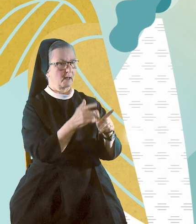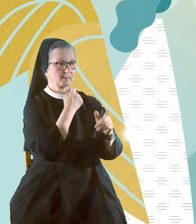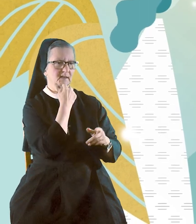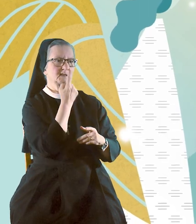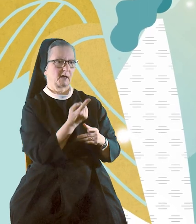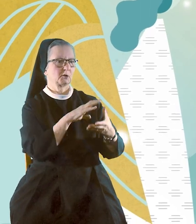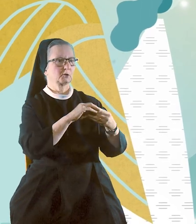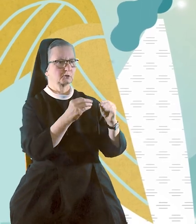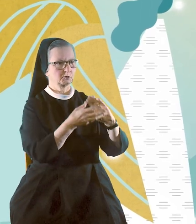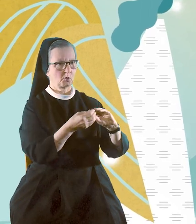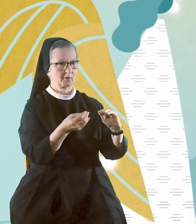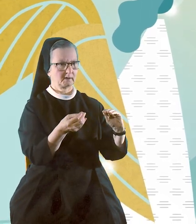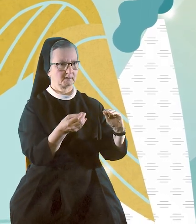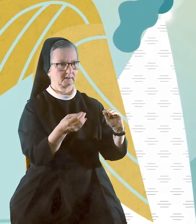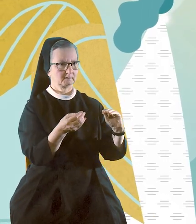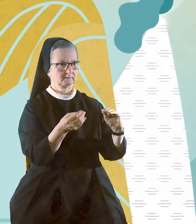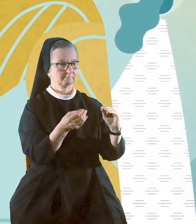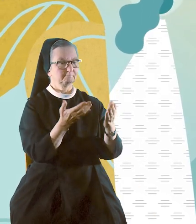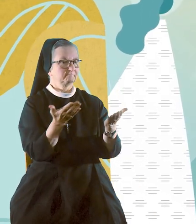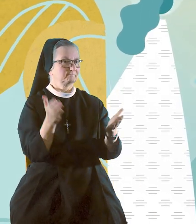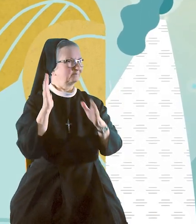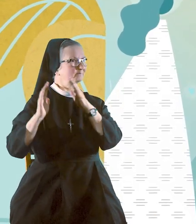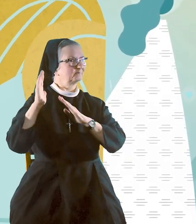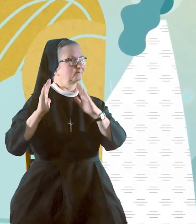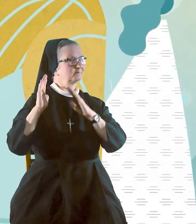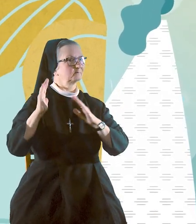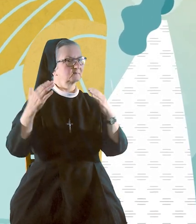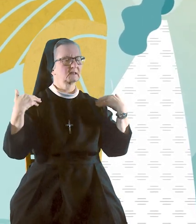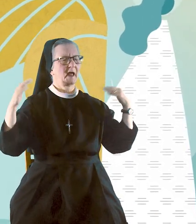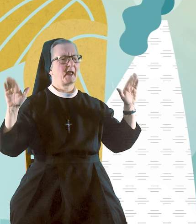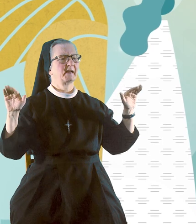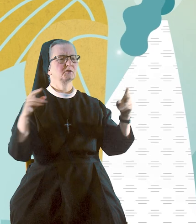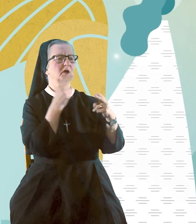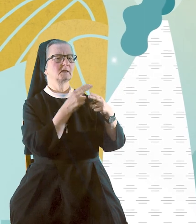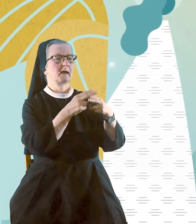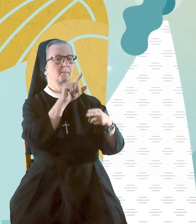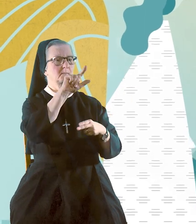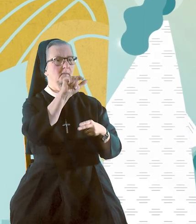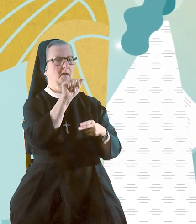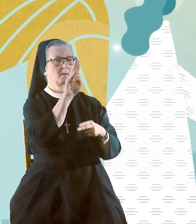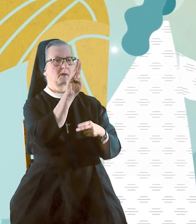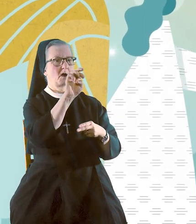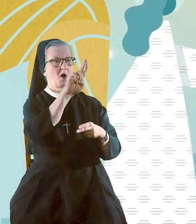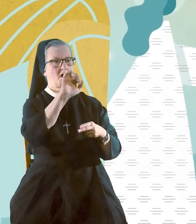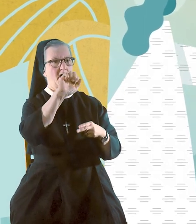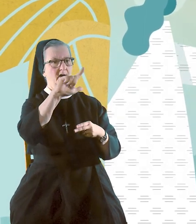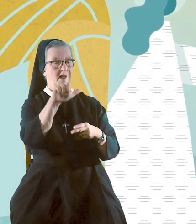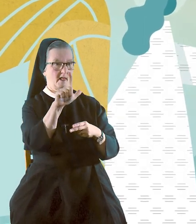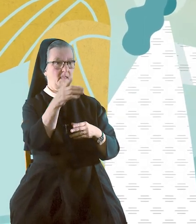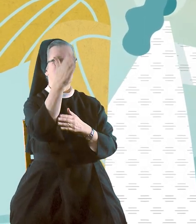Let me tell you her story. There was a great angel named Gabriel,